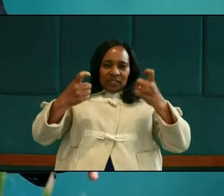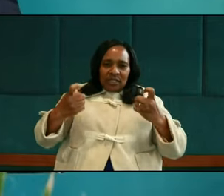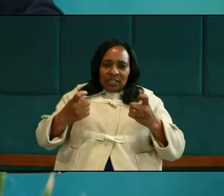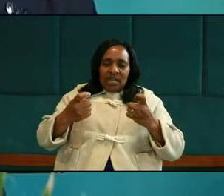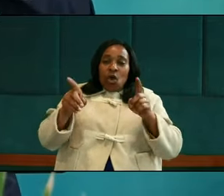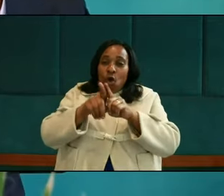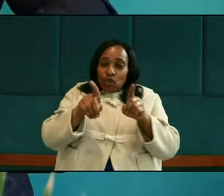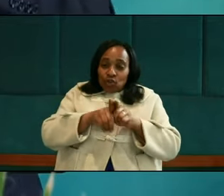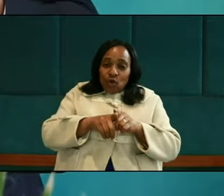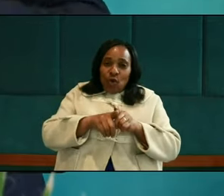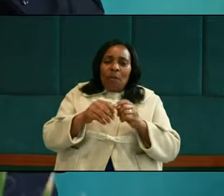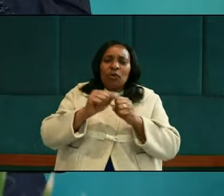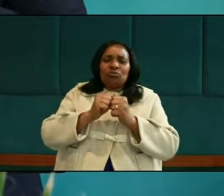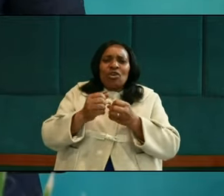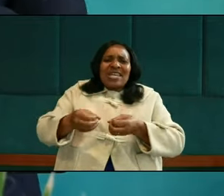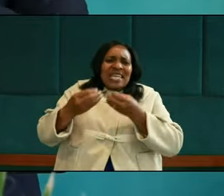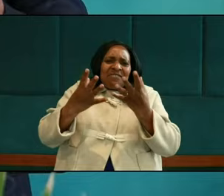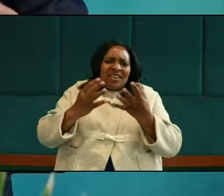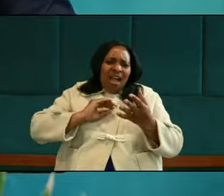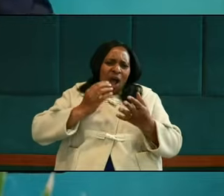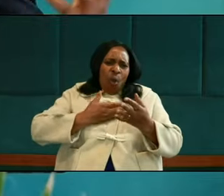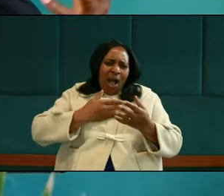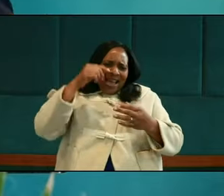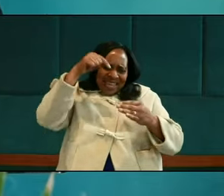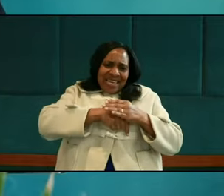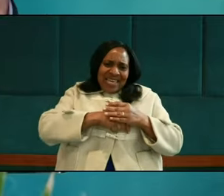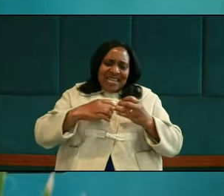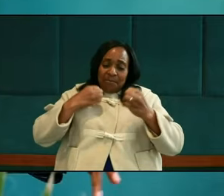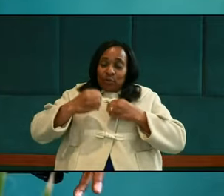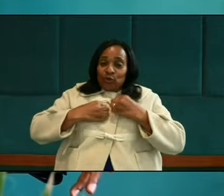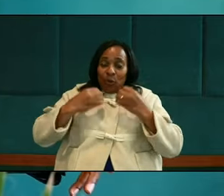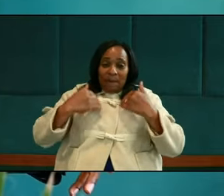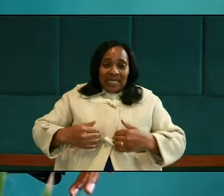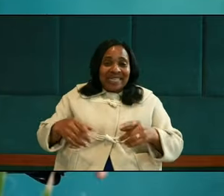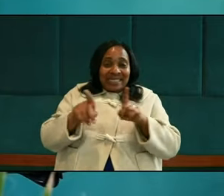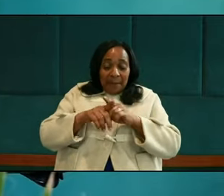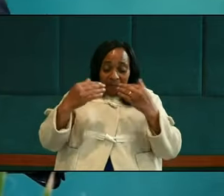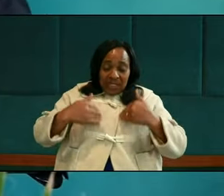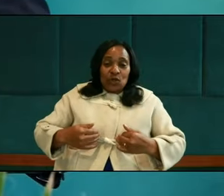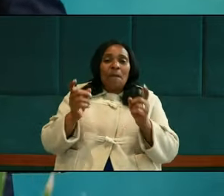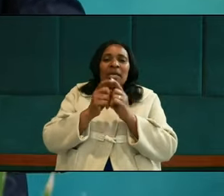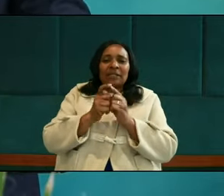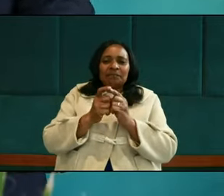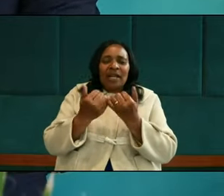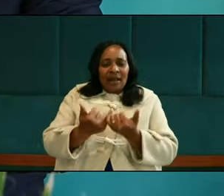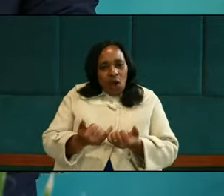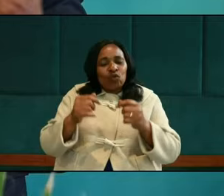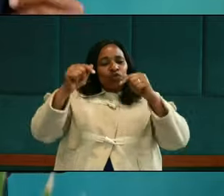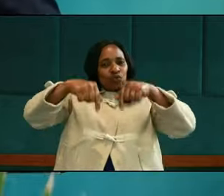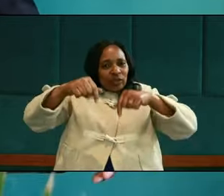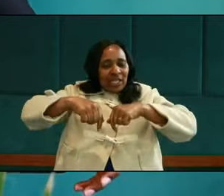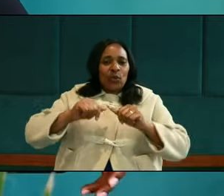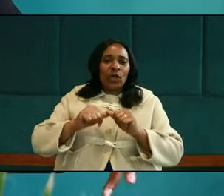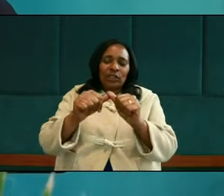by also ameliorating our emotional pain or our physical pain. Interesting study. And today we